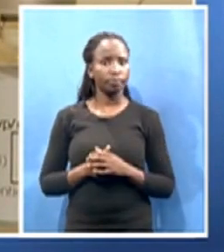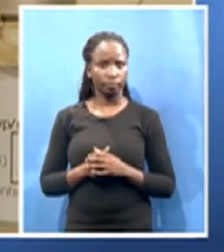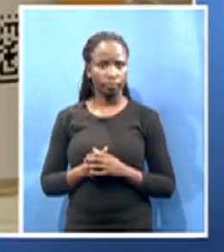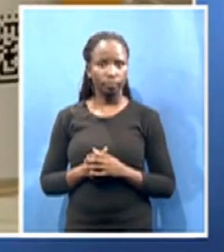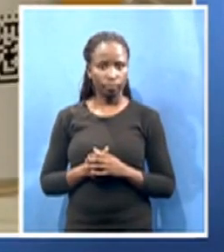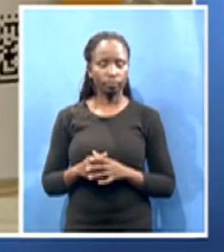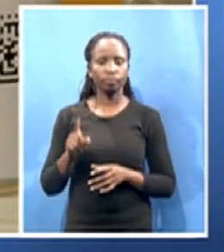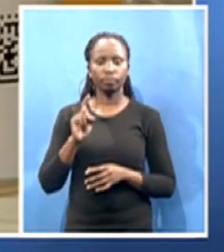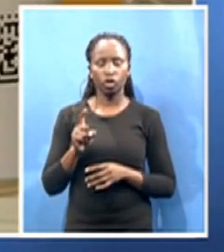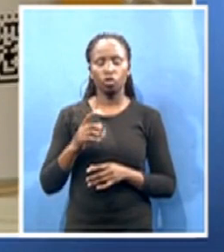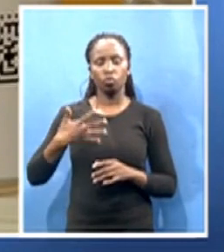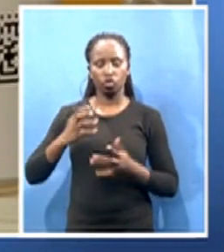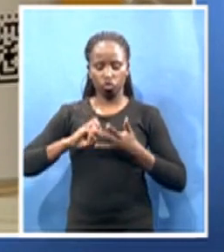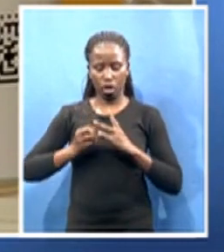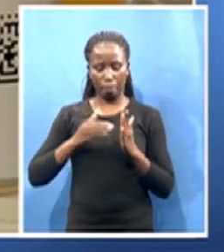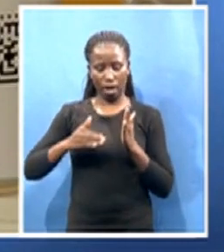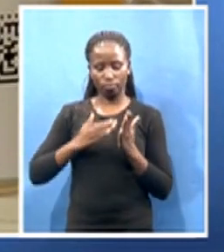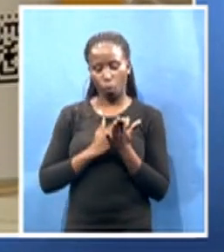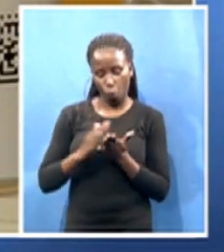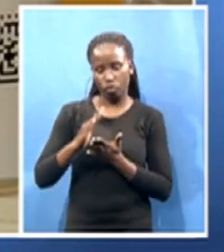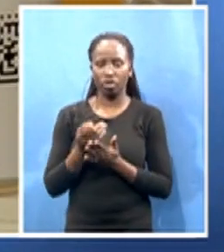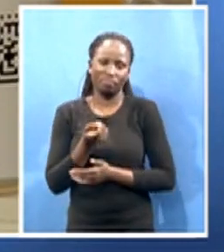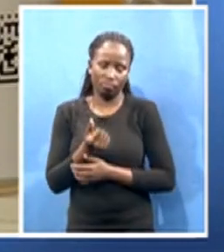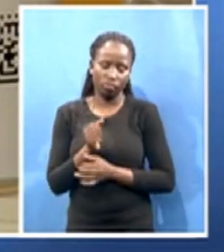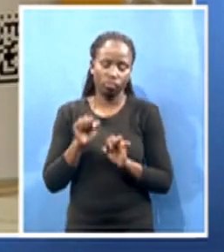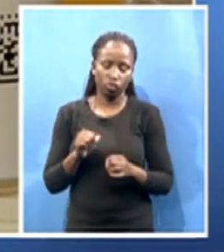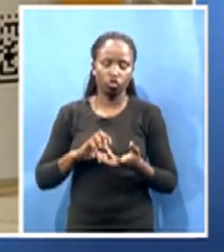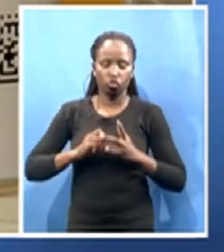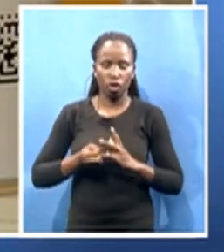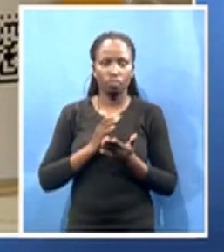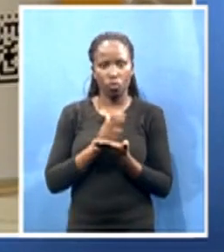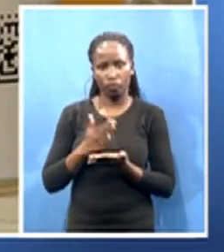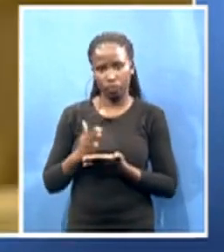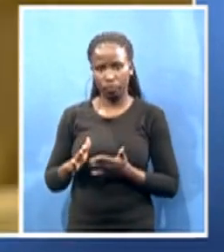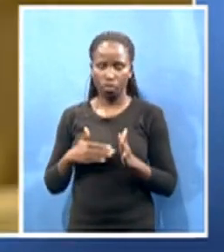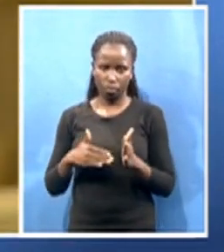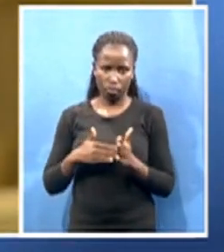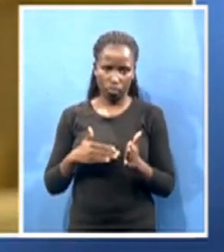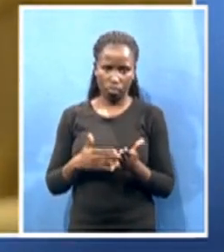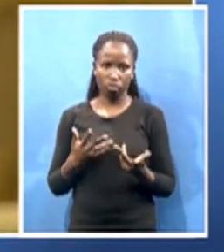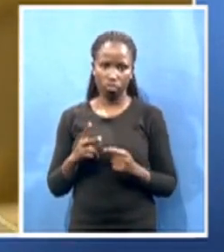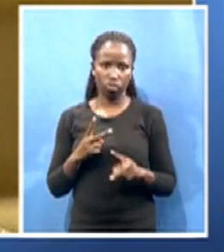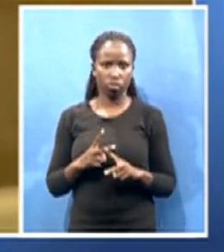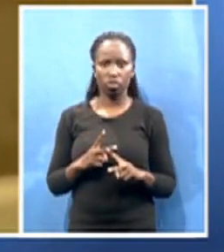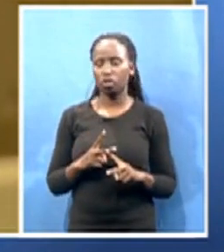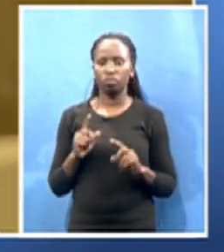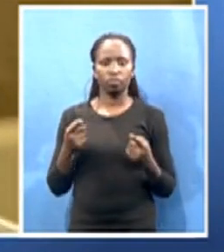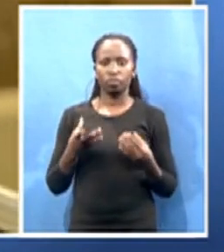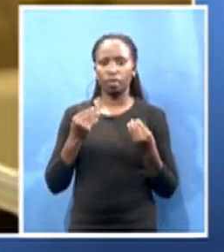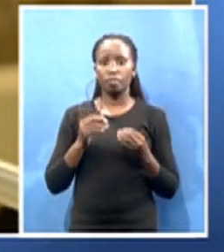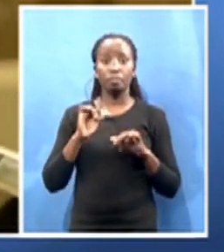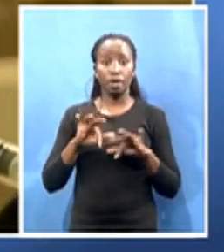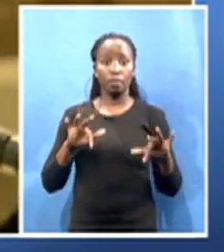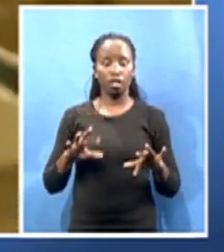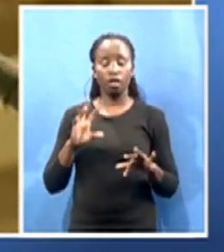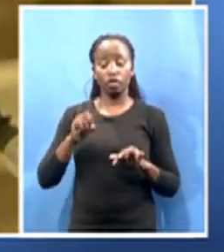do that, then there shouldn't be any problem with people returning for their second booster dose. Dr. Karine